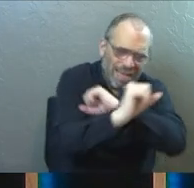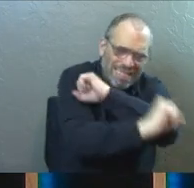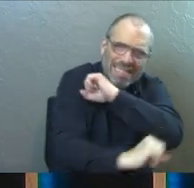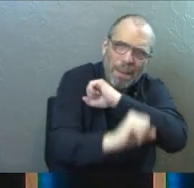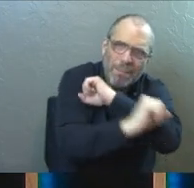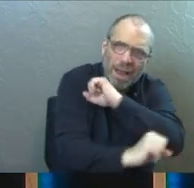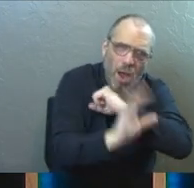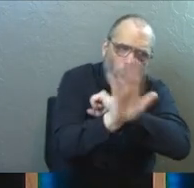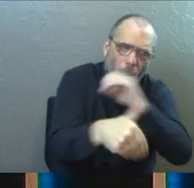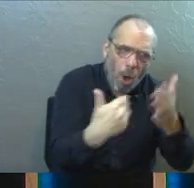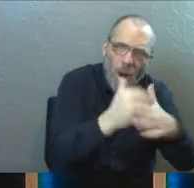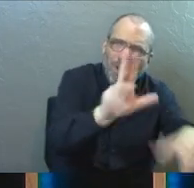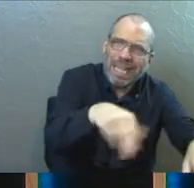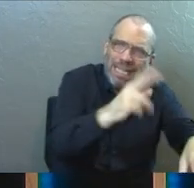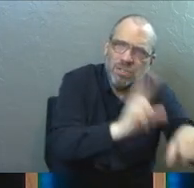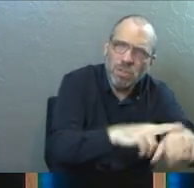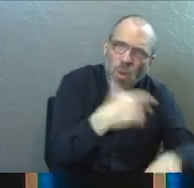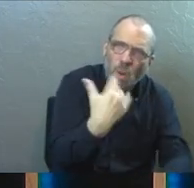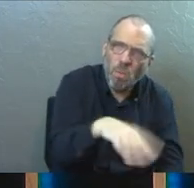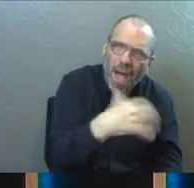people from all nations.